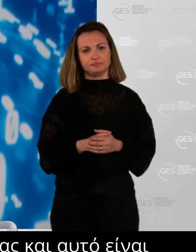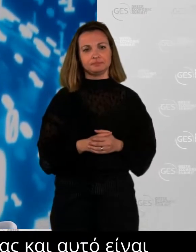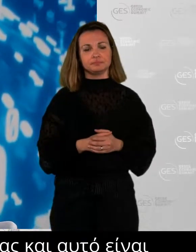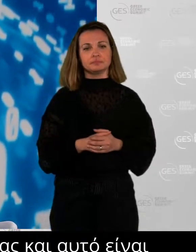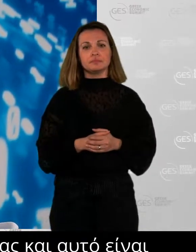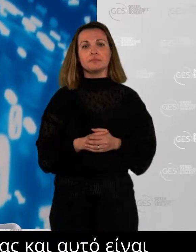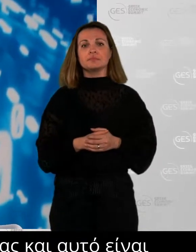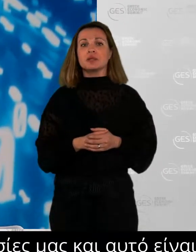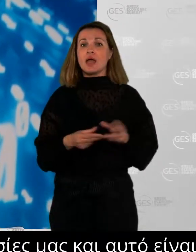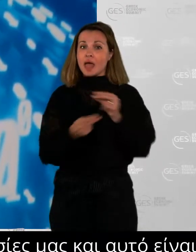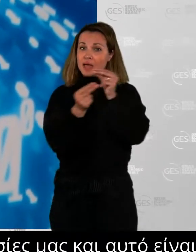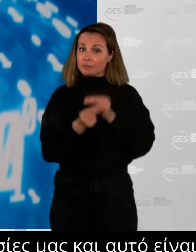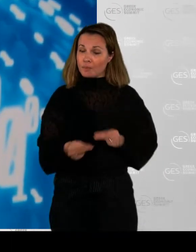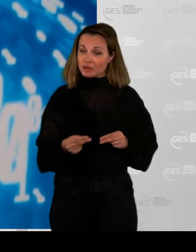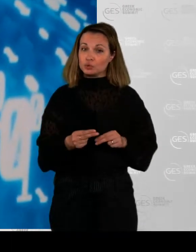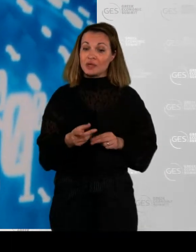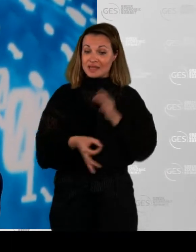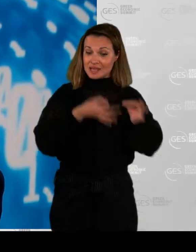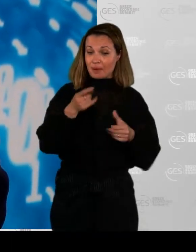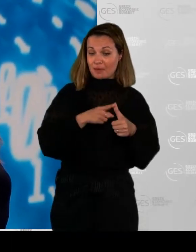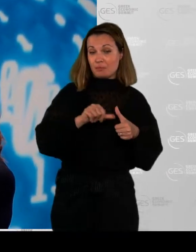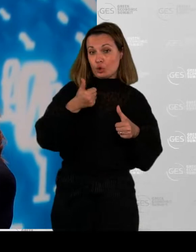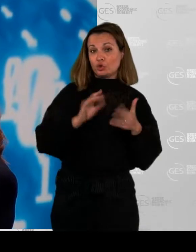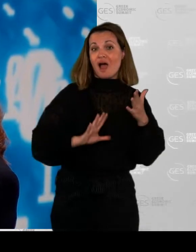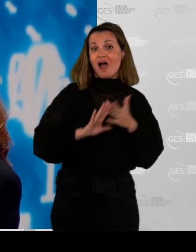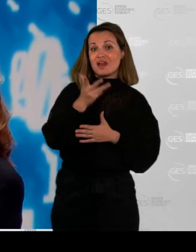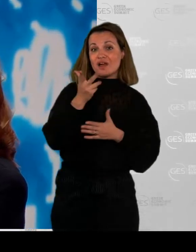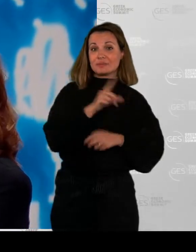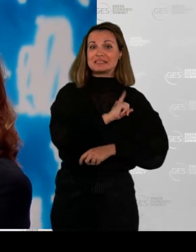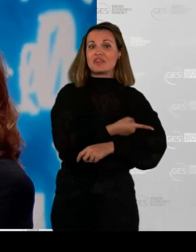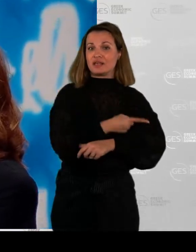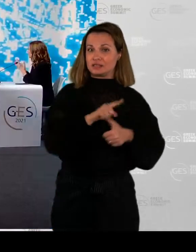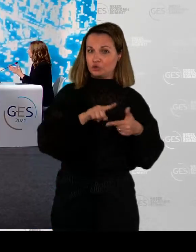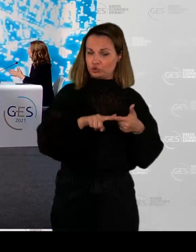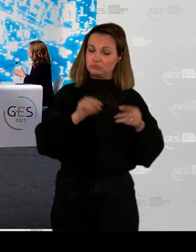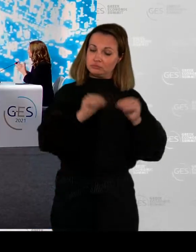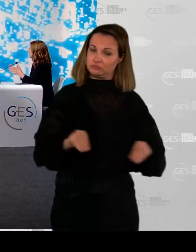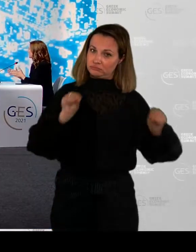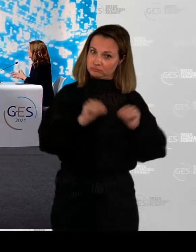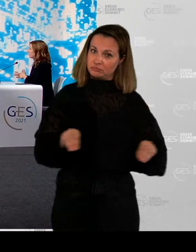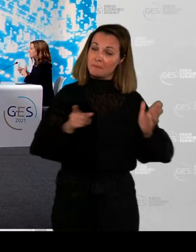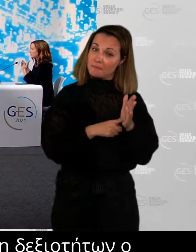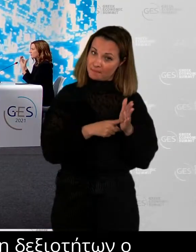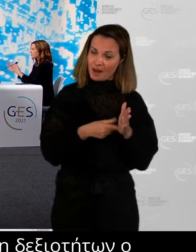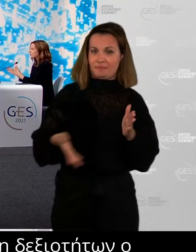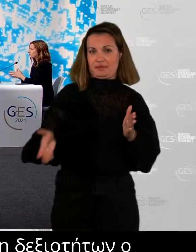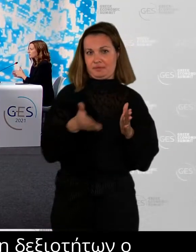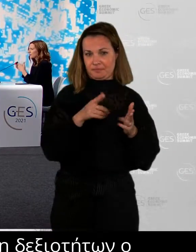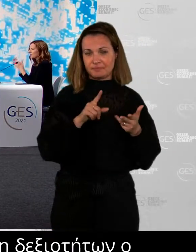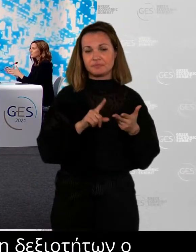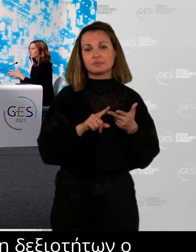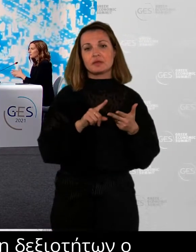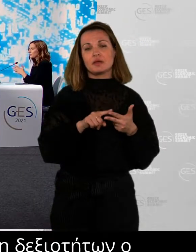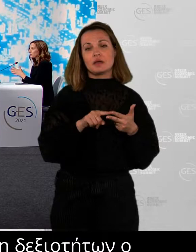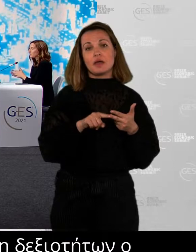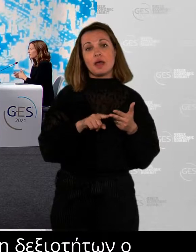spoke of these necessities, needs to help people evolve and stay relevant and focus on